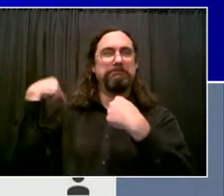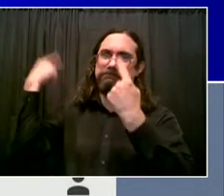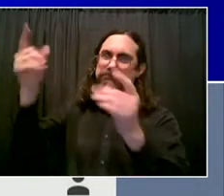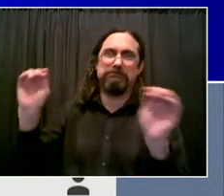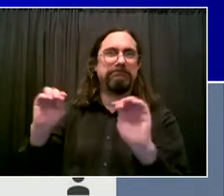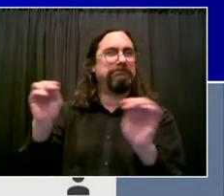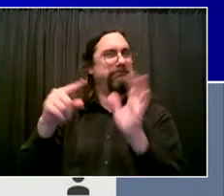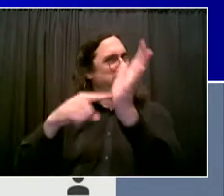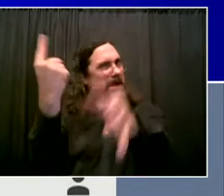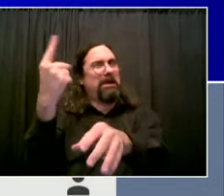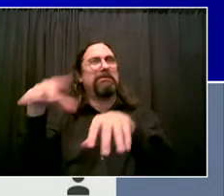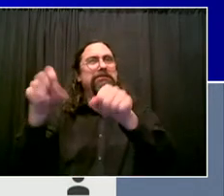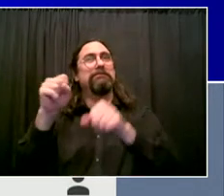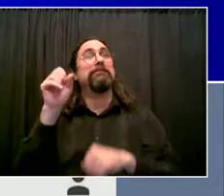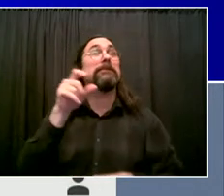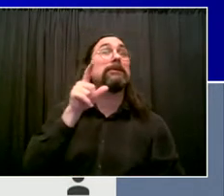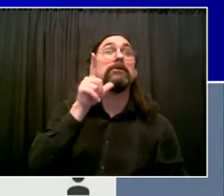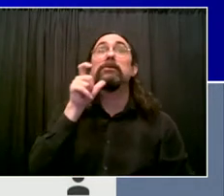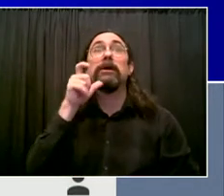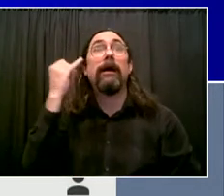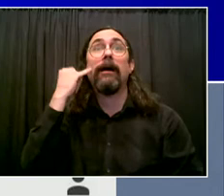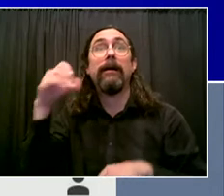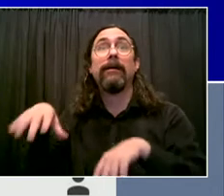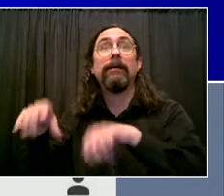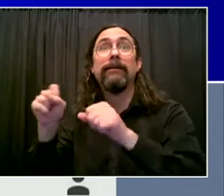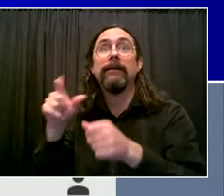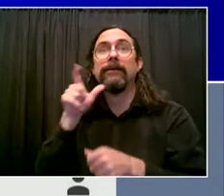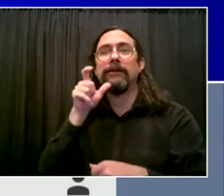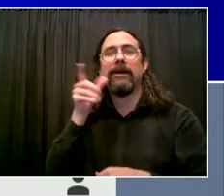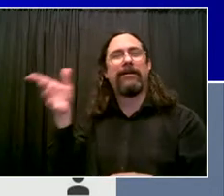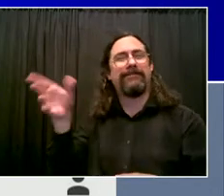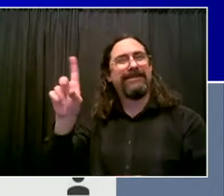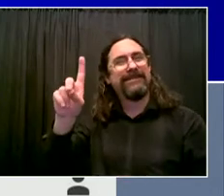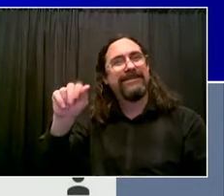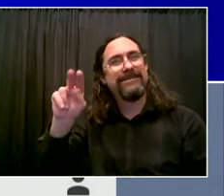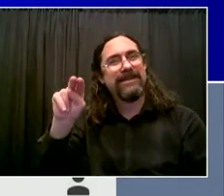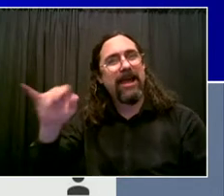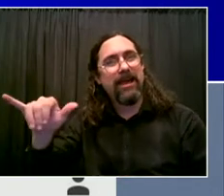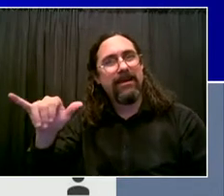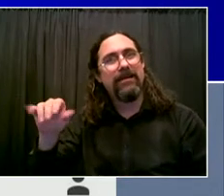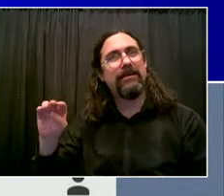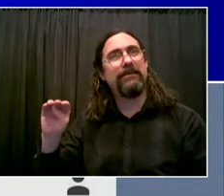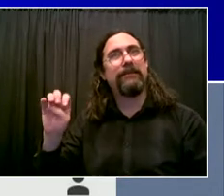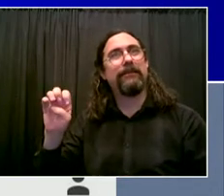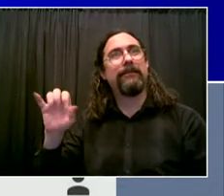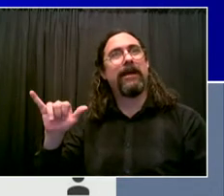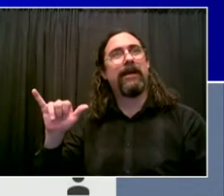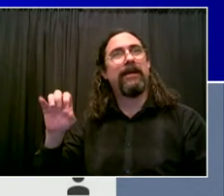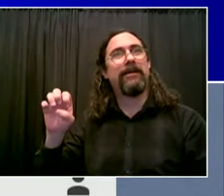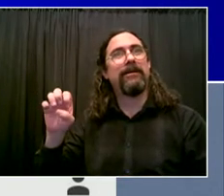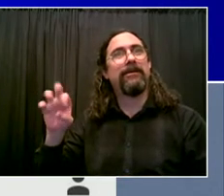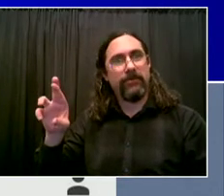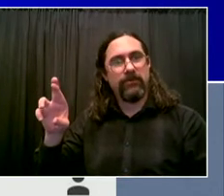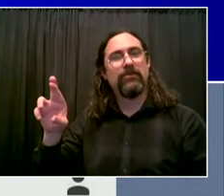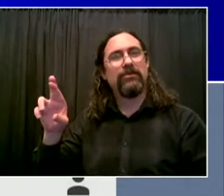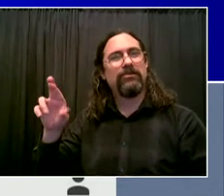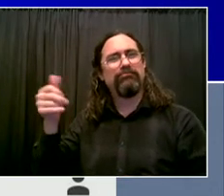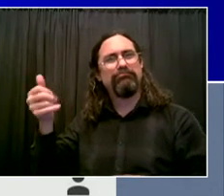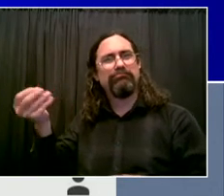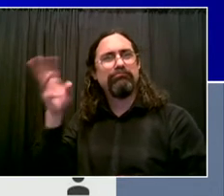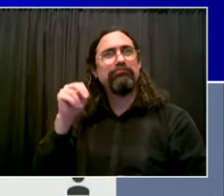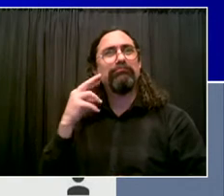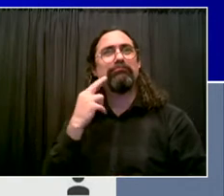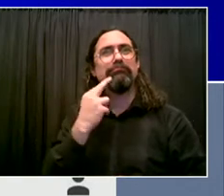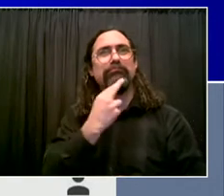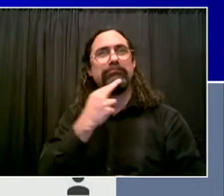Corporation Board, legendary for the work he has done in the hospitality industry and a great booster